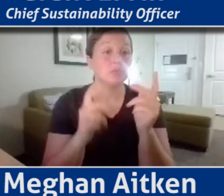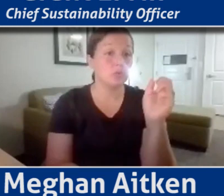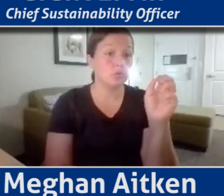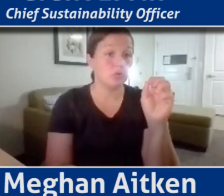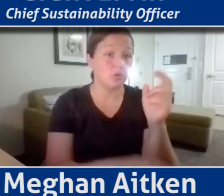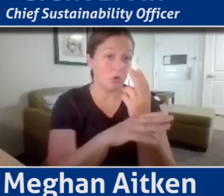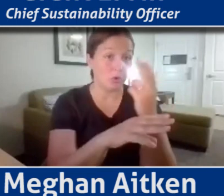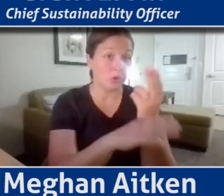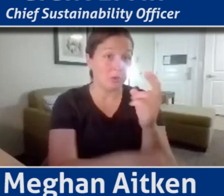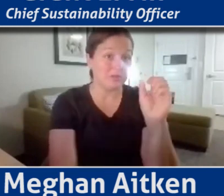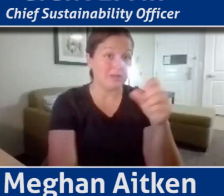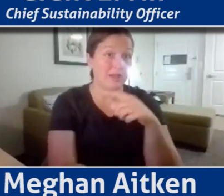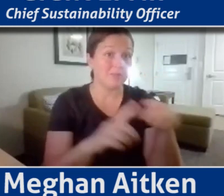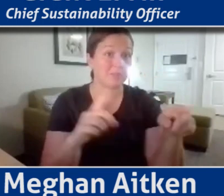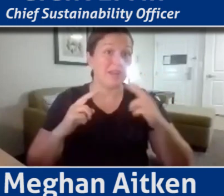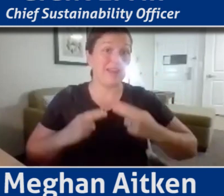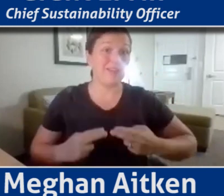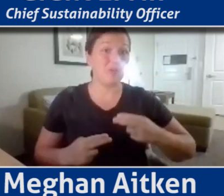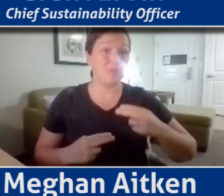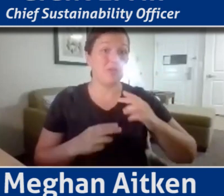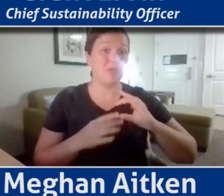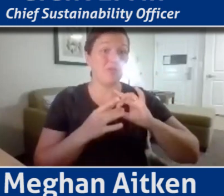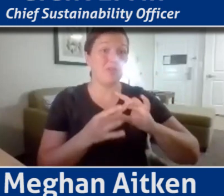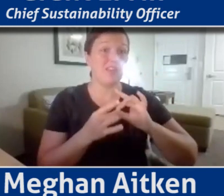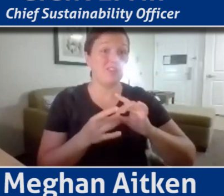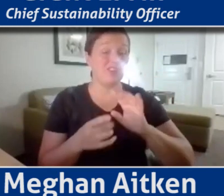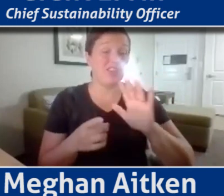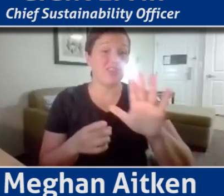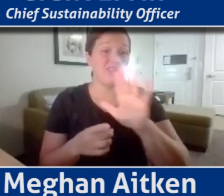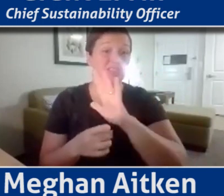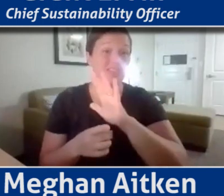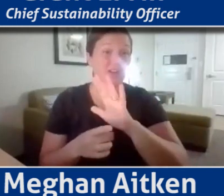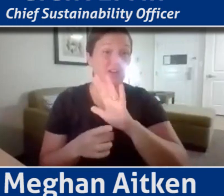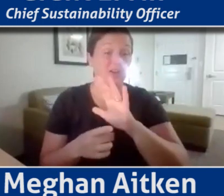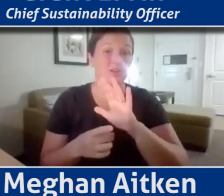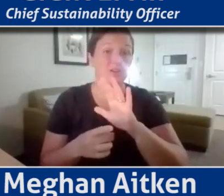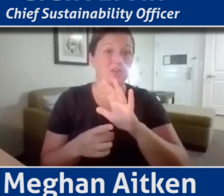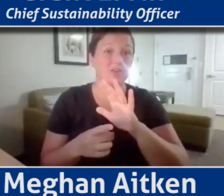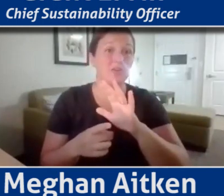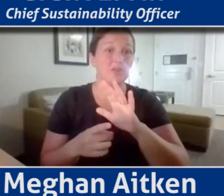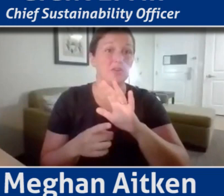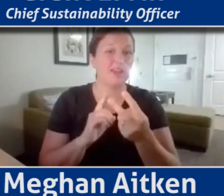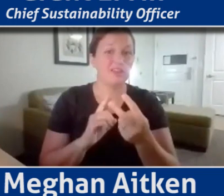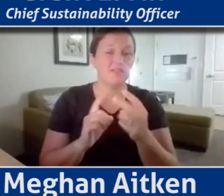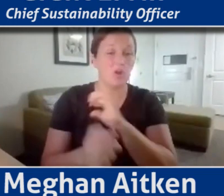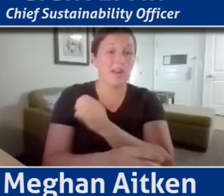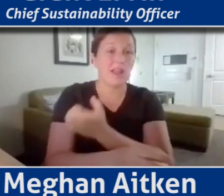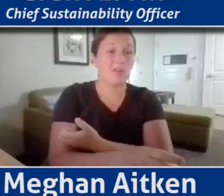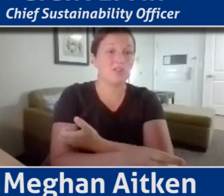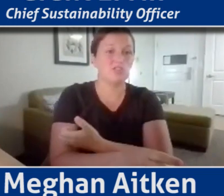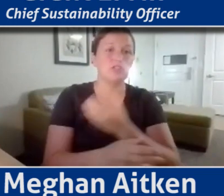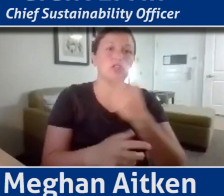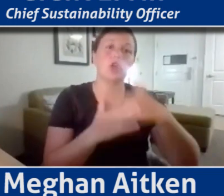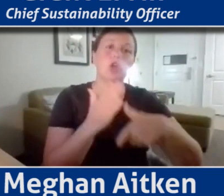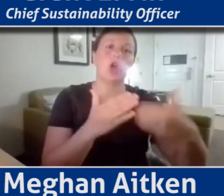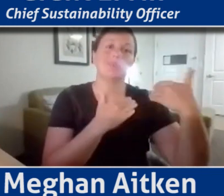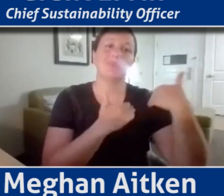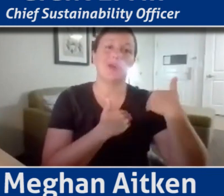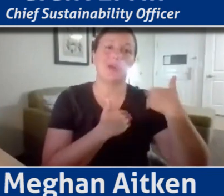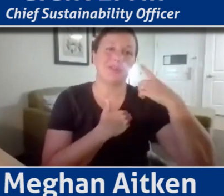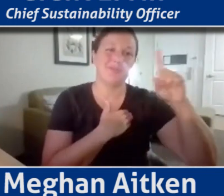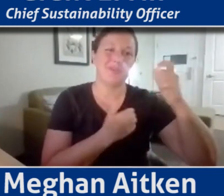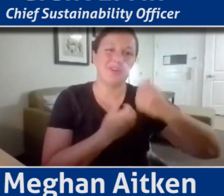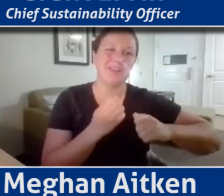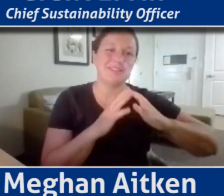on human relations standpoint, they're looking at, you know, the cost burden that households are facing. And from the office of equity, you're seeing kind of the